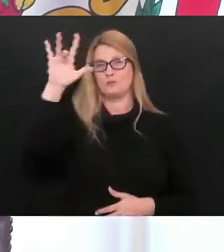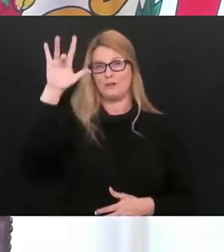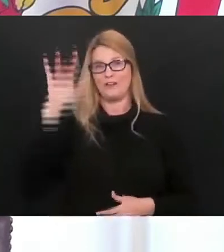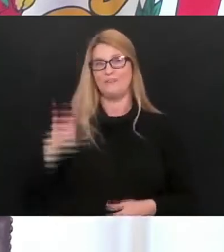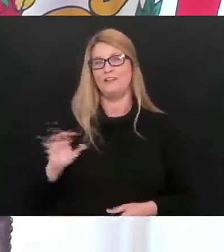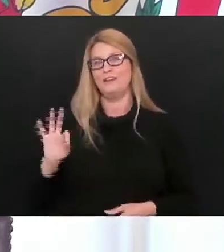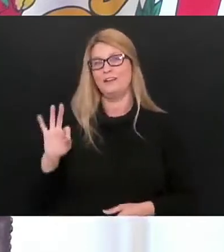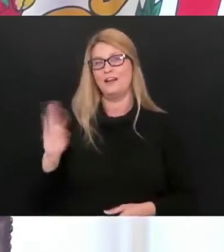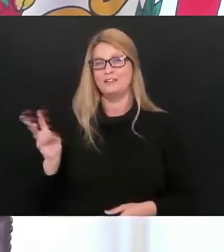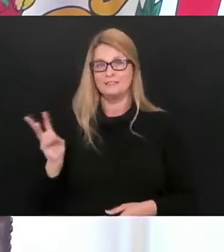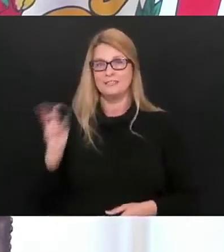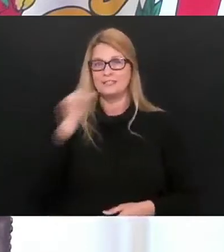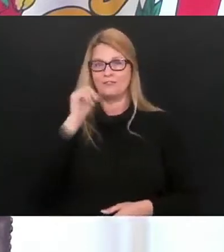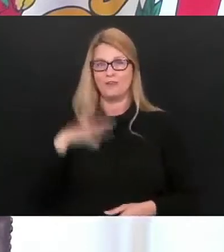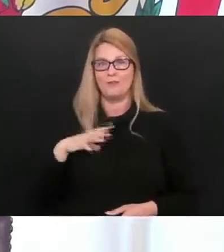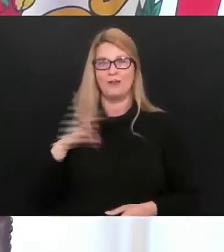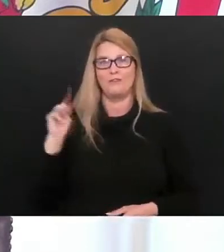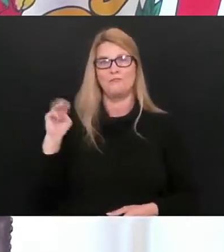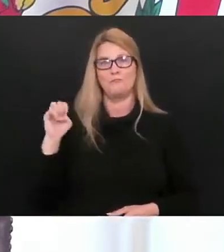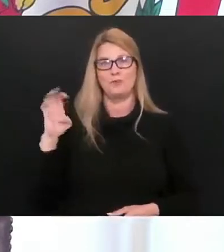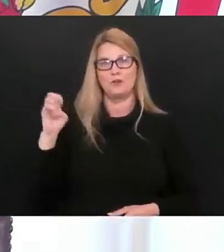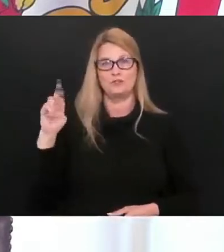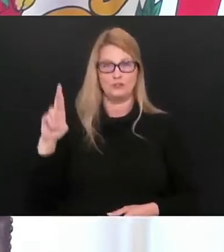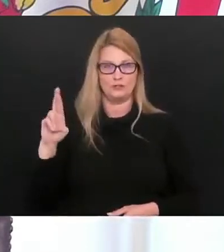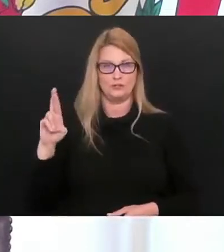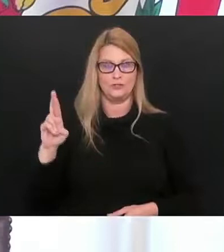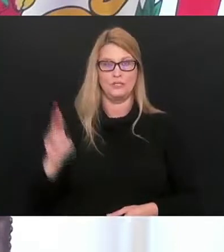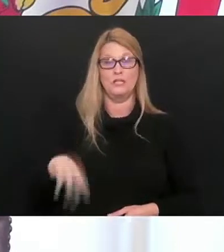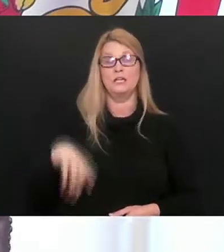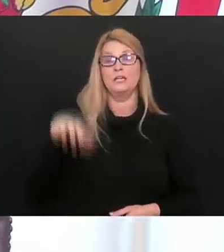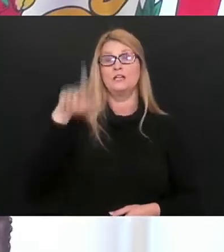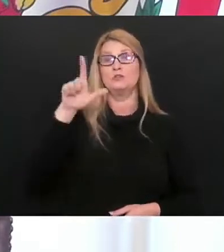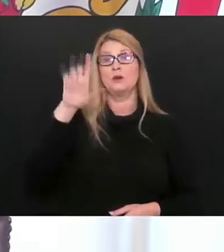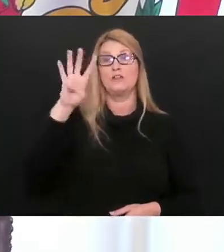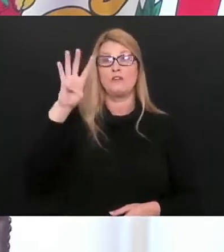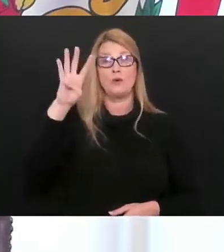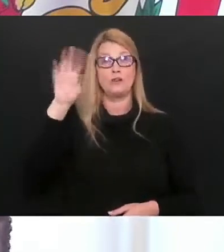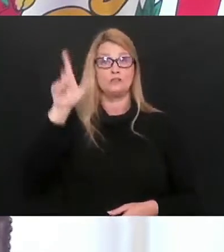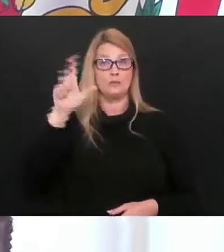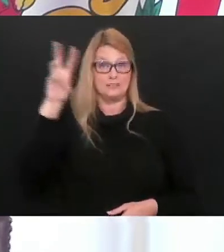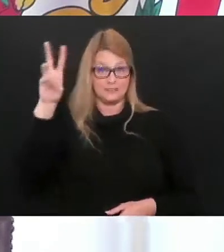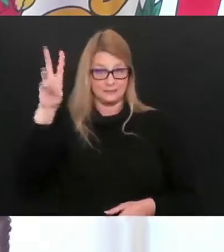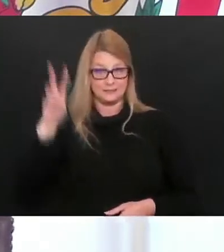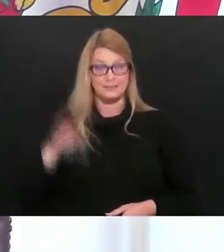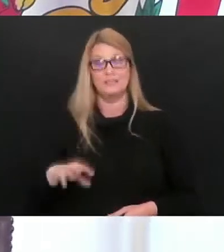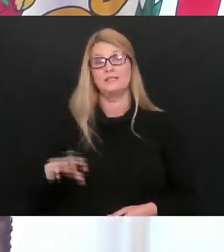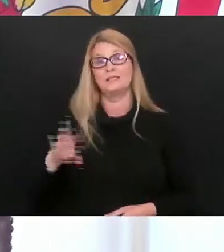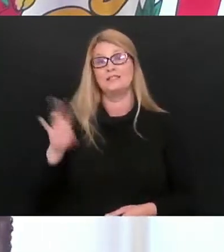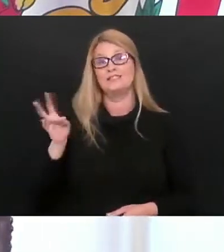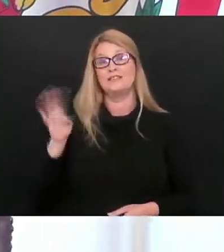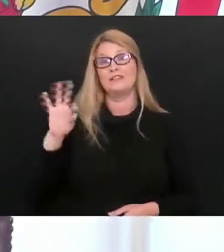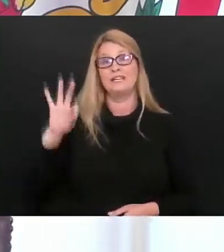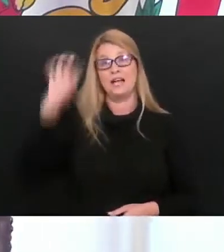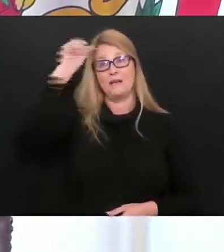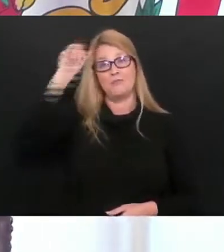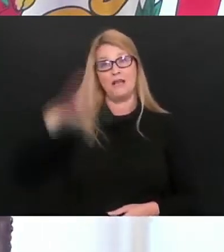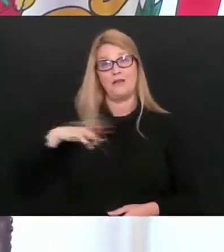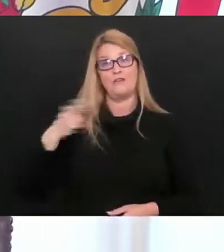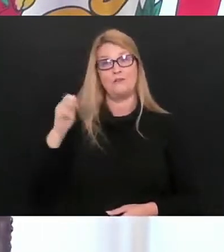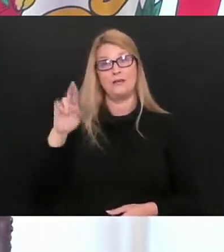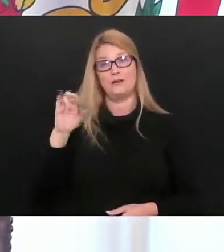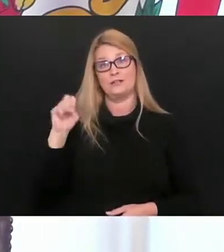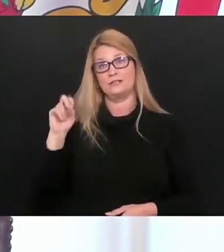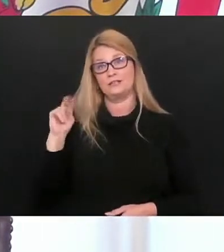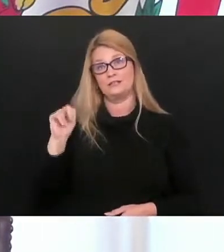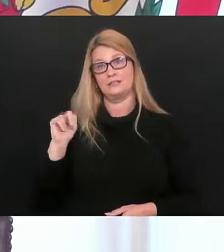death is a 96-year-old female from Mercer County. Our 2,426th death is a 79-year-old male from Harrison